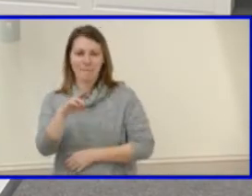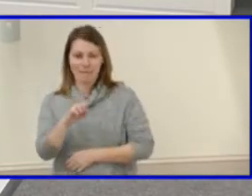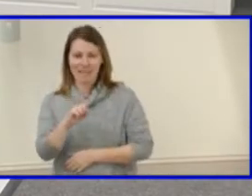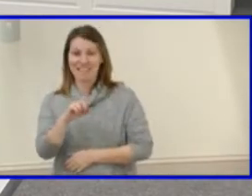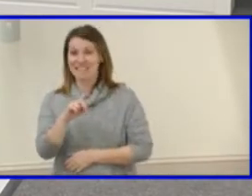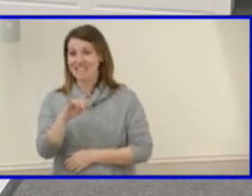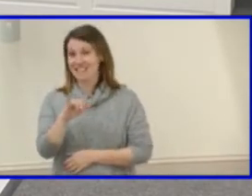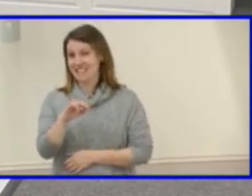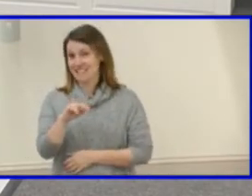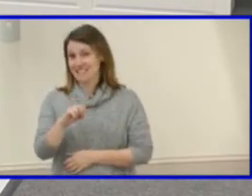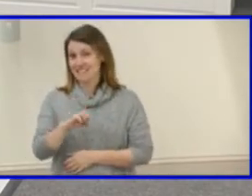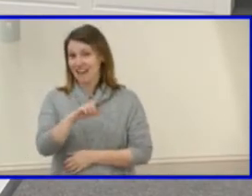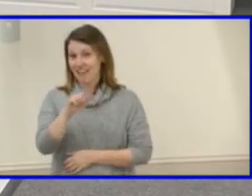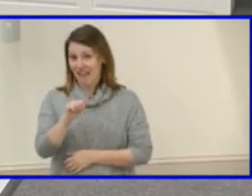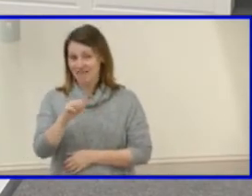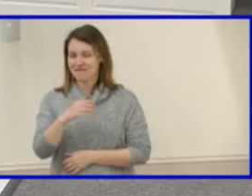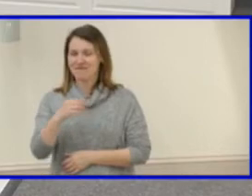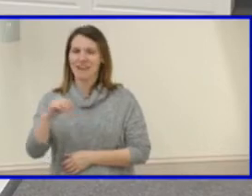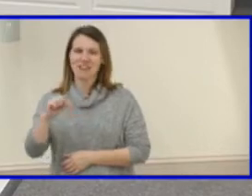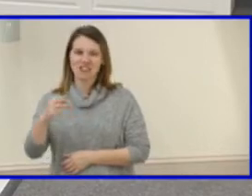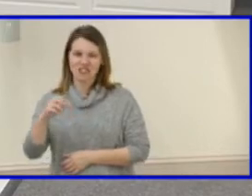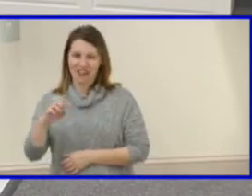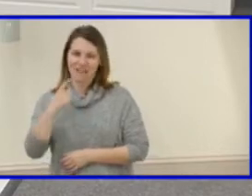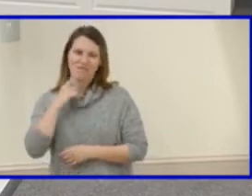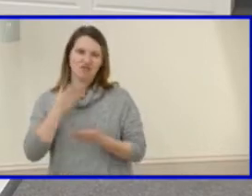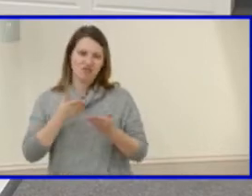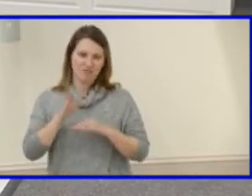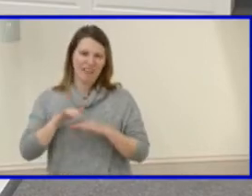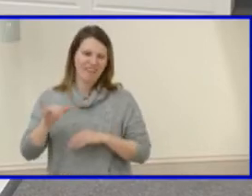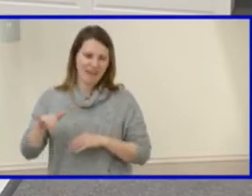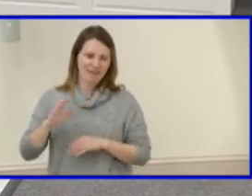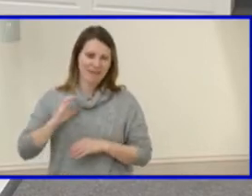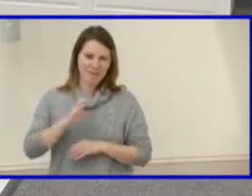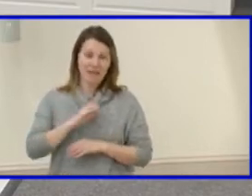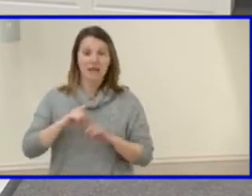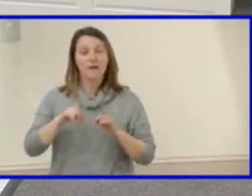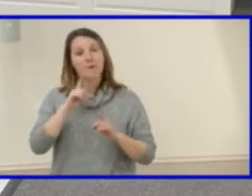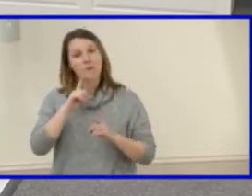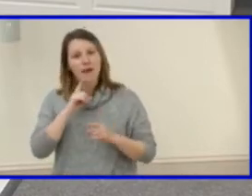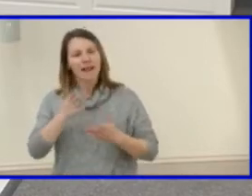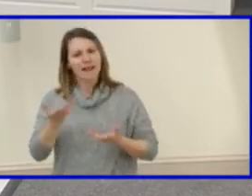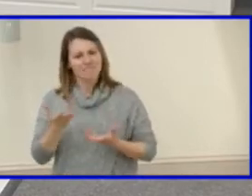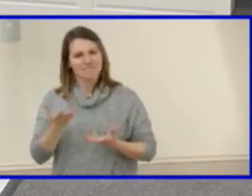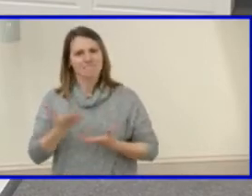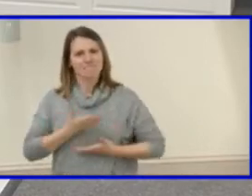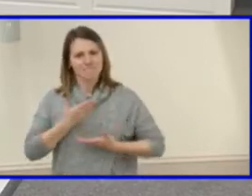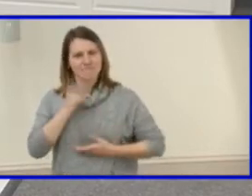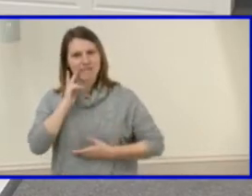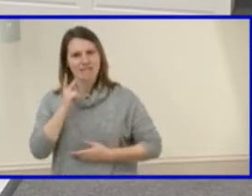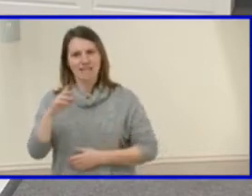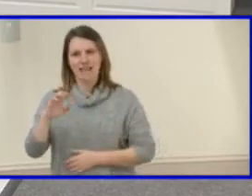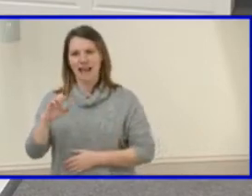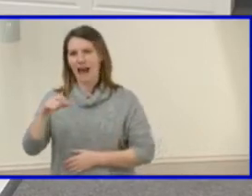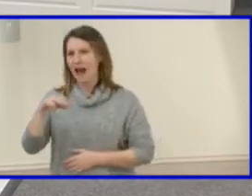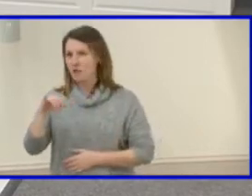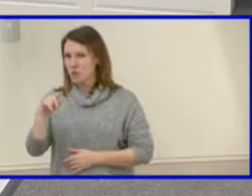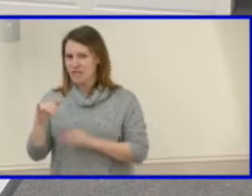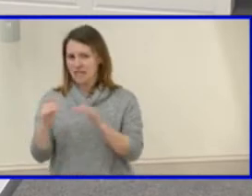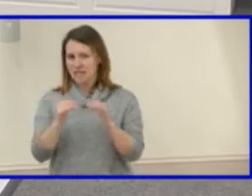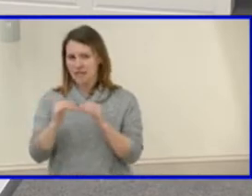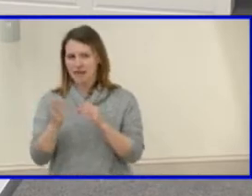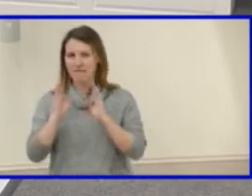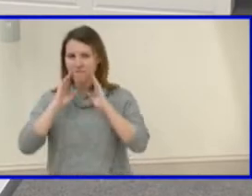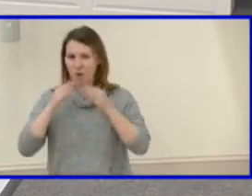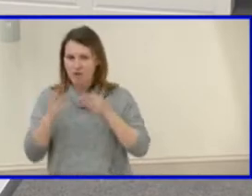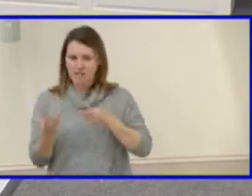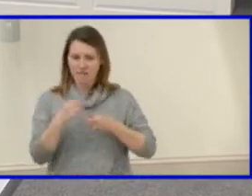committee. But I'm just really glad to see the equity focus being part of each section. And